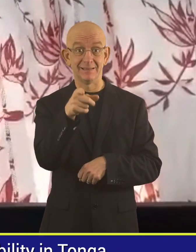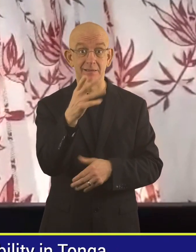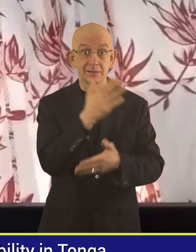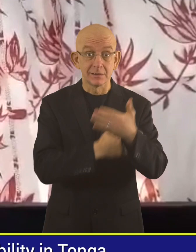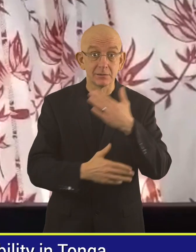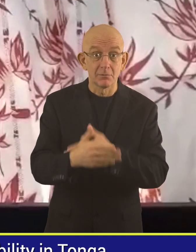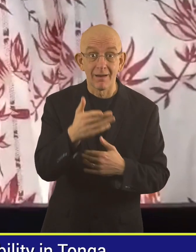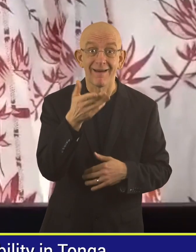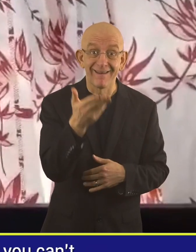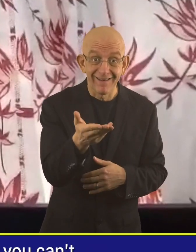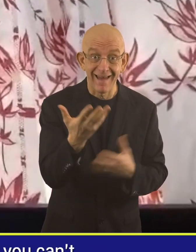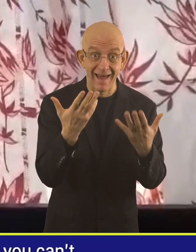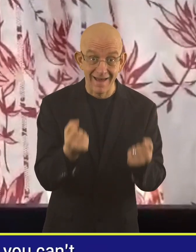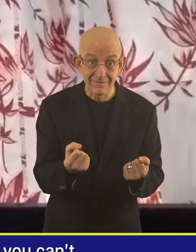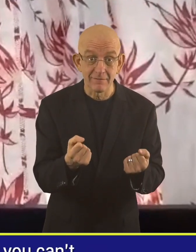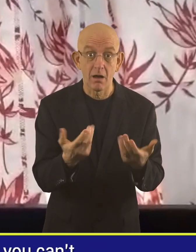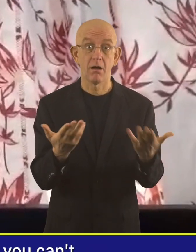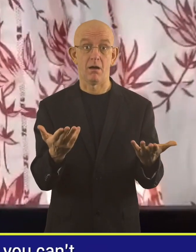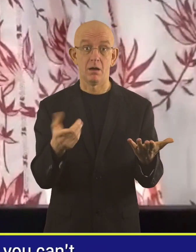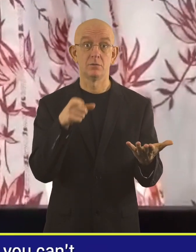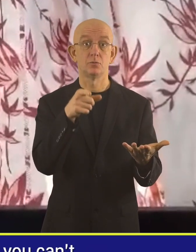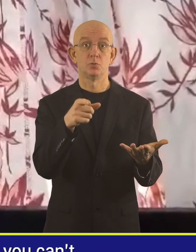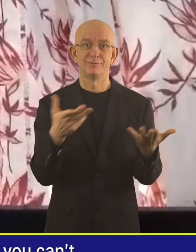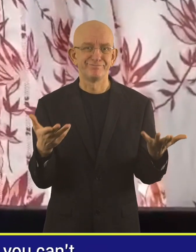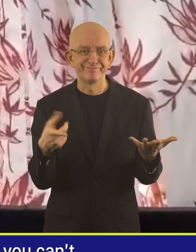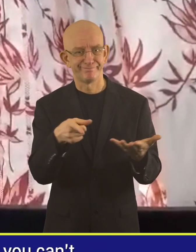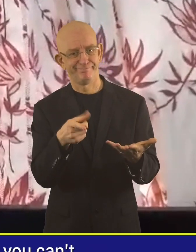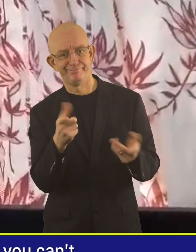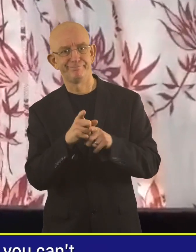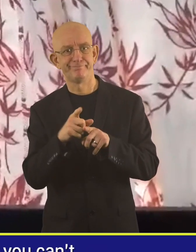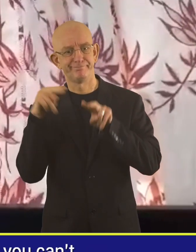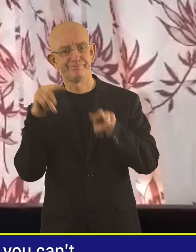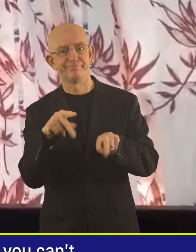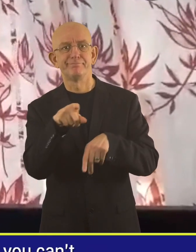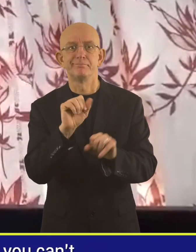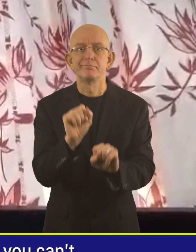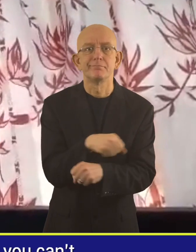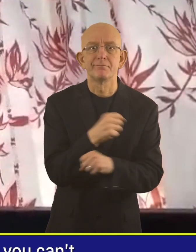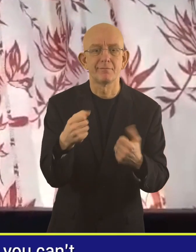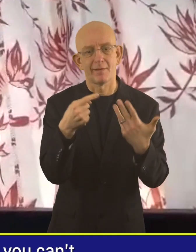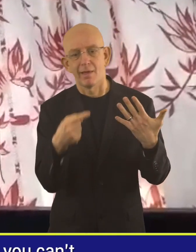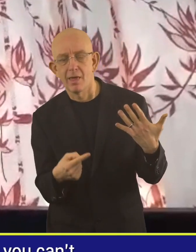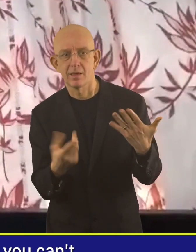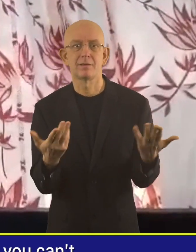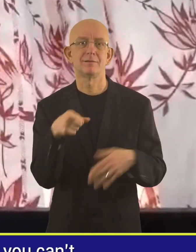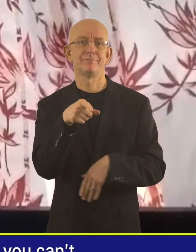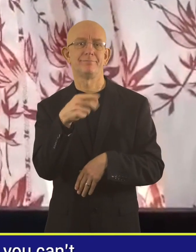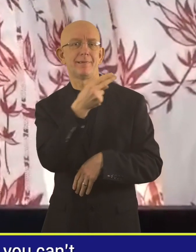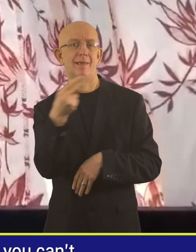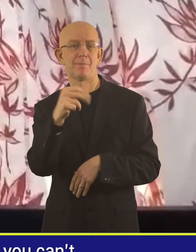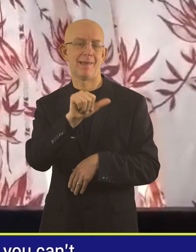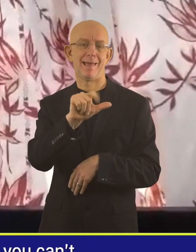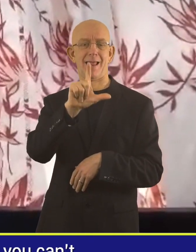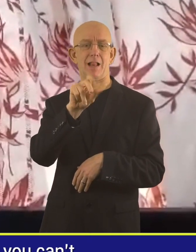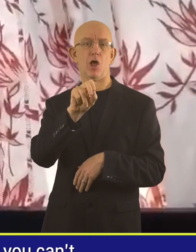are a disability, the moment the people sees you can't do anything, they